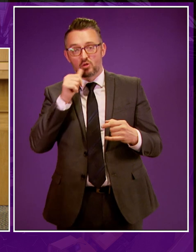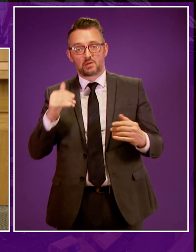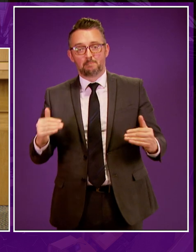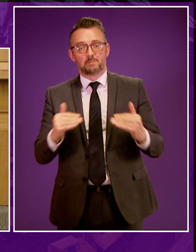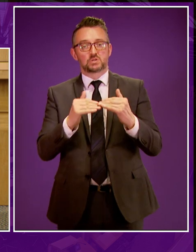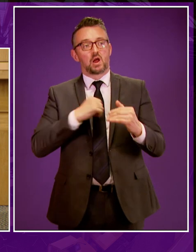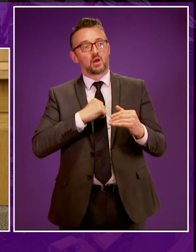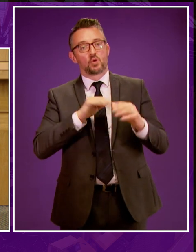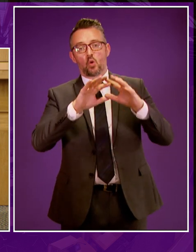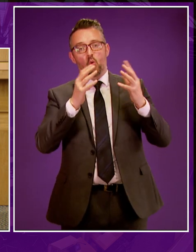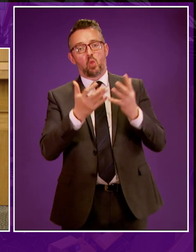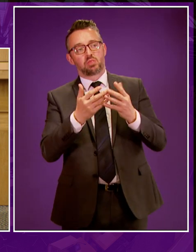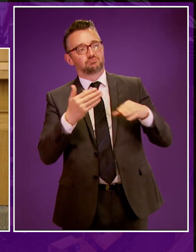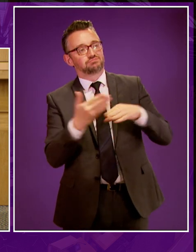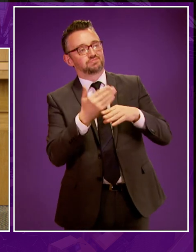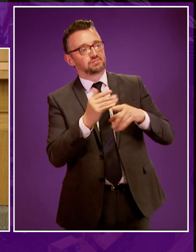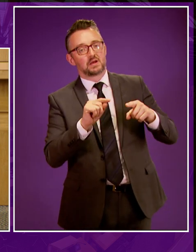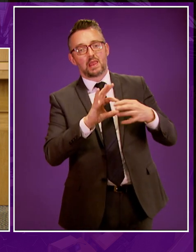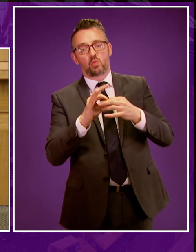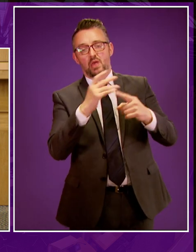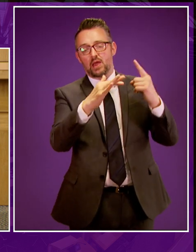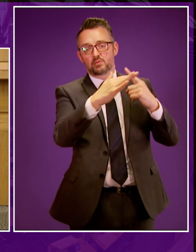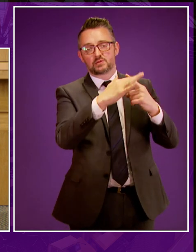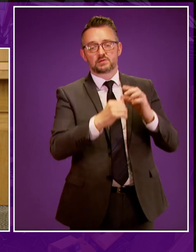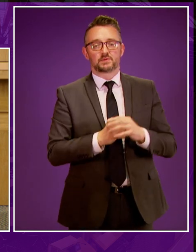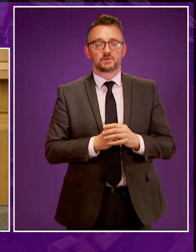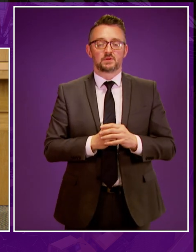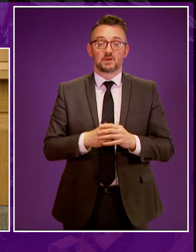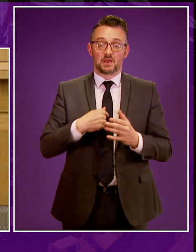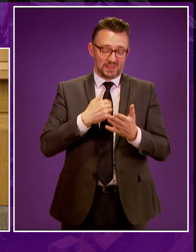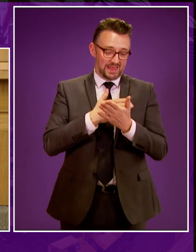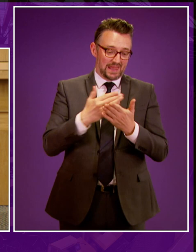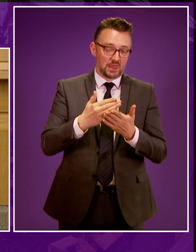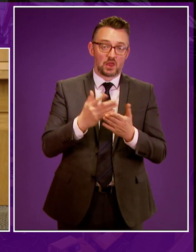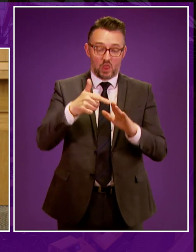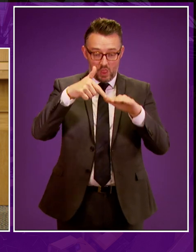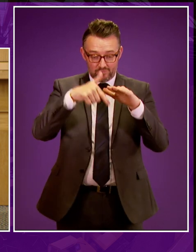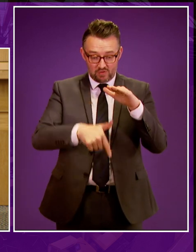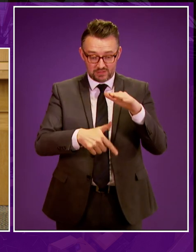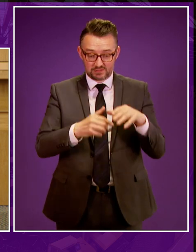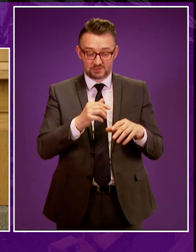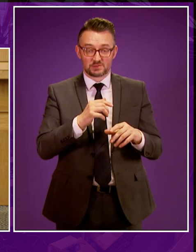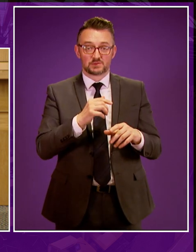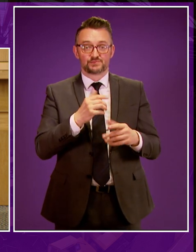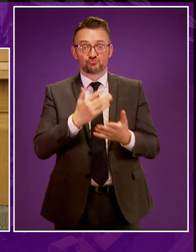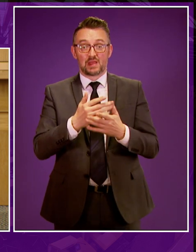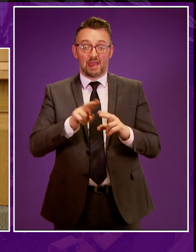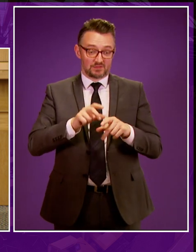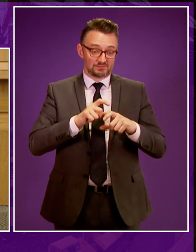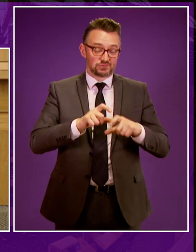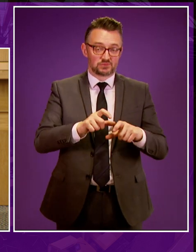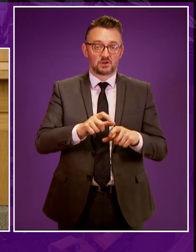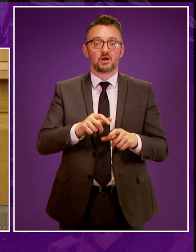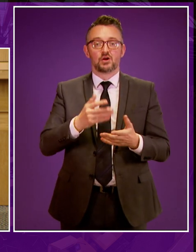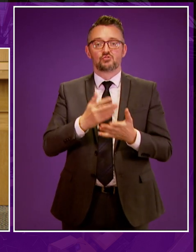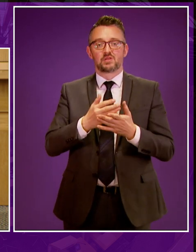global efforts on climate change. In addition, as my amendment makes clear, a commitment to fracking would almost inevitably distract attention and